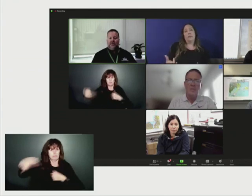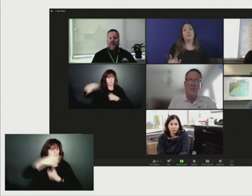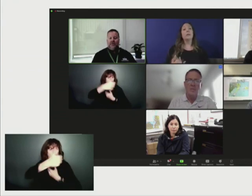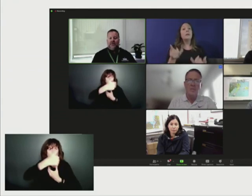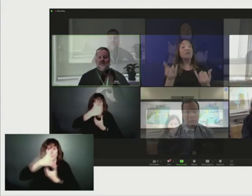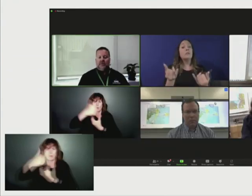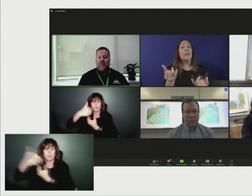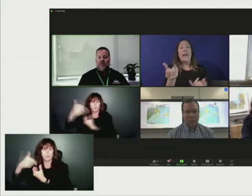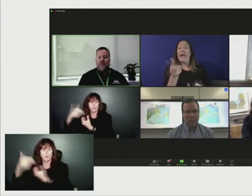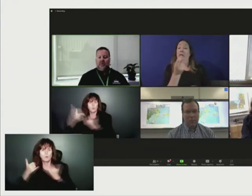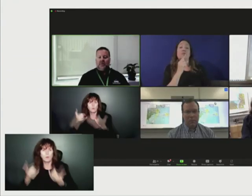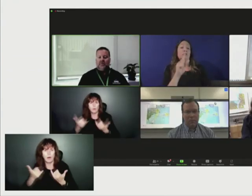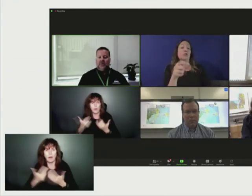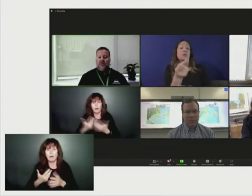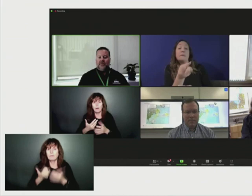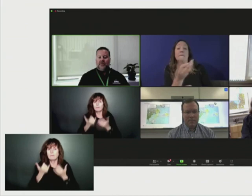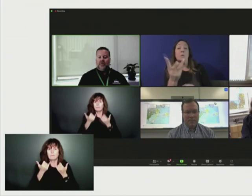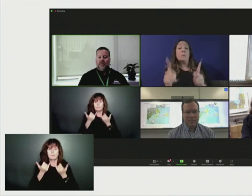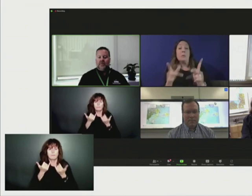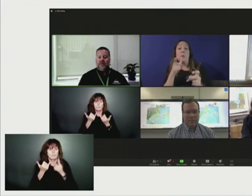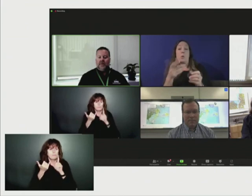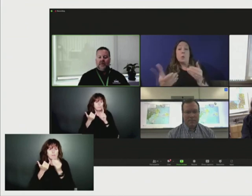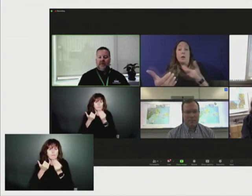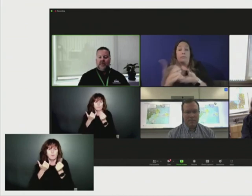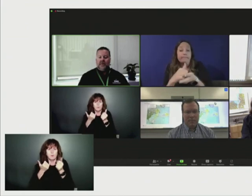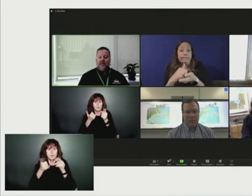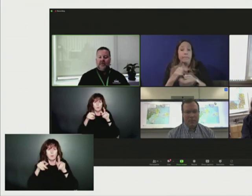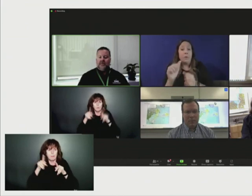partners that we'll be working with in preparation for the storm.